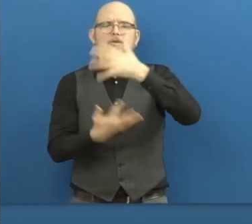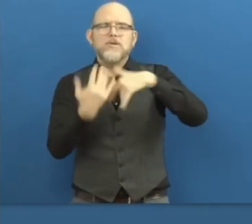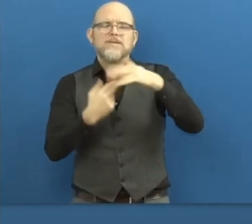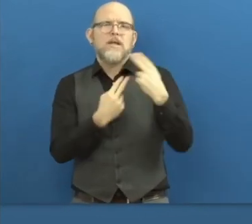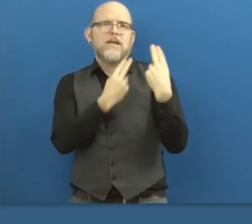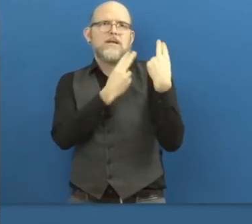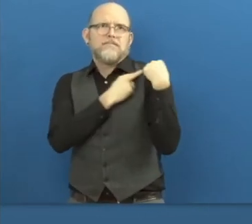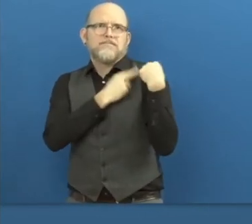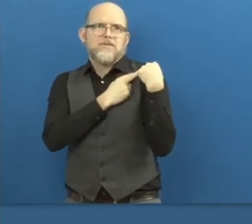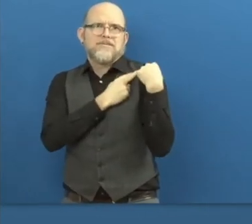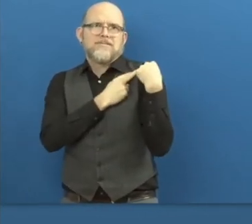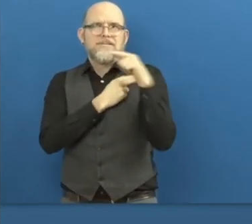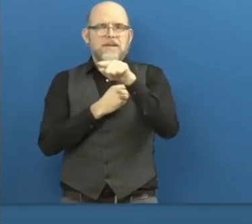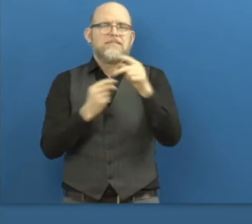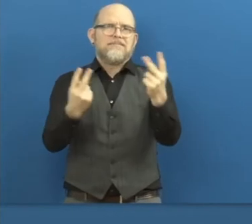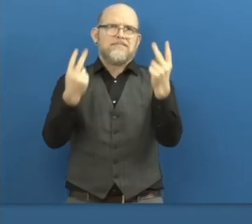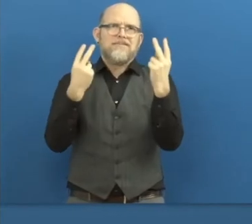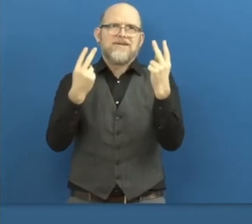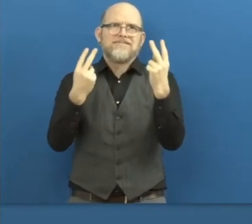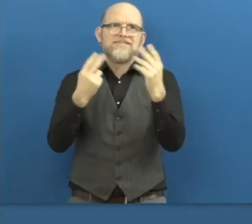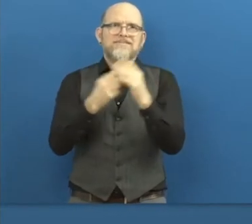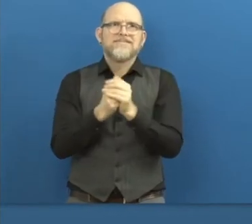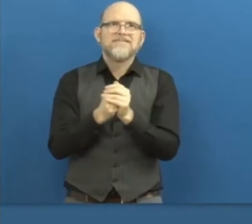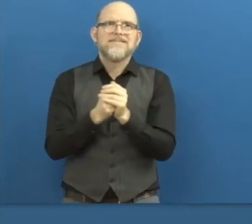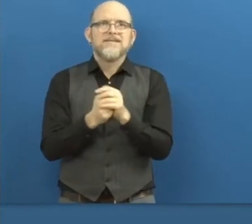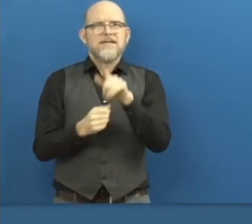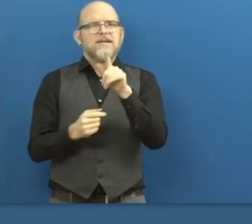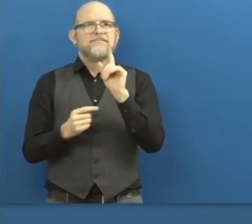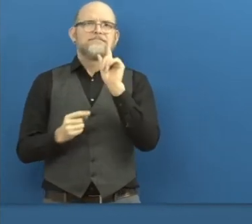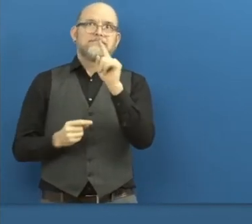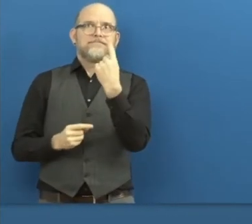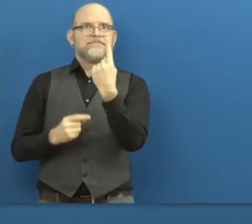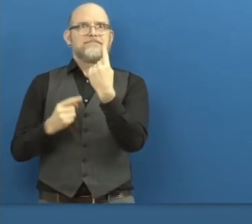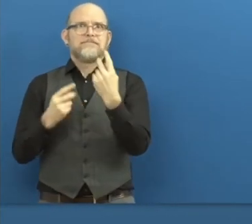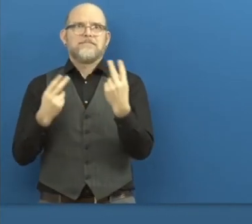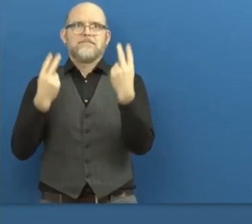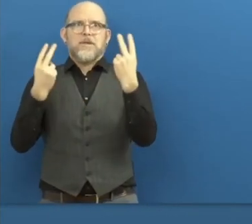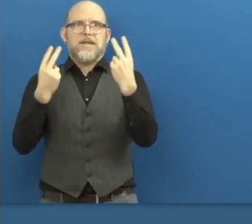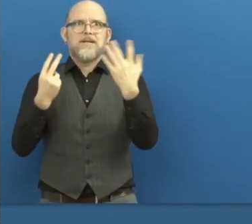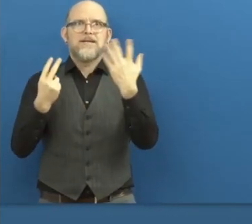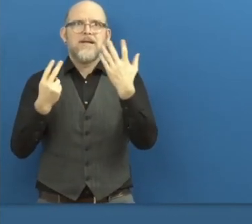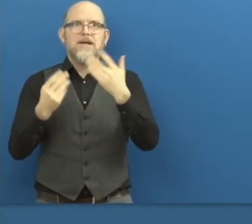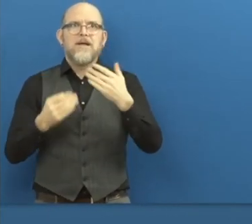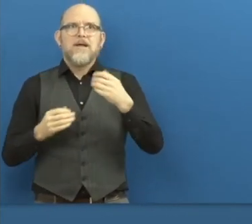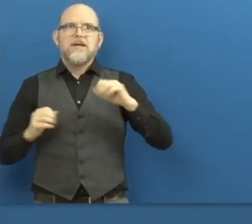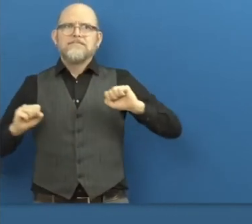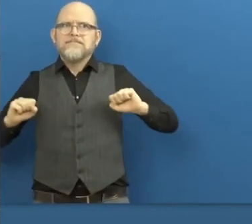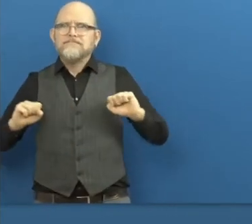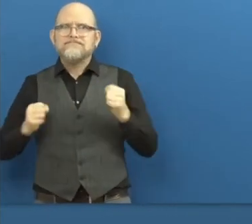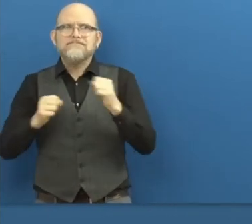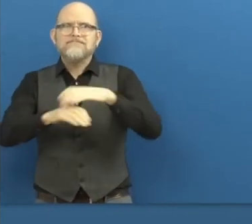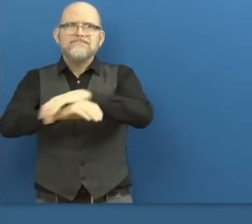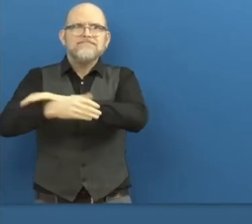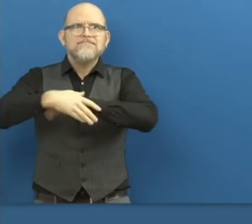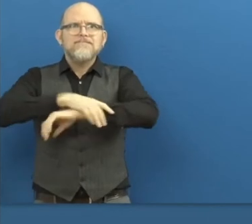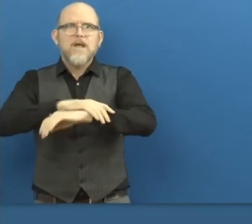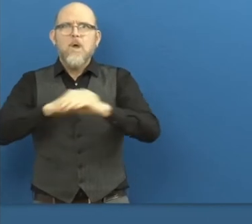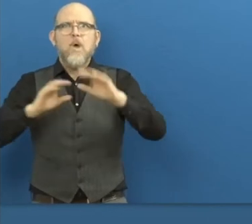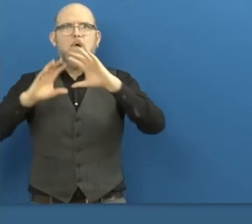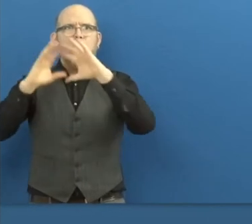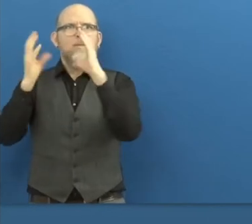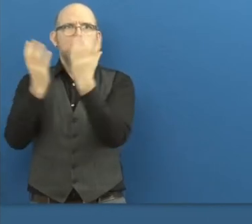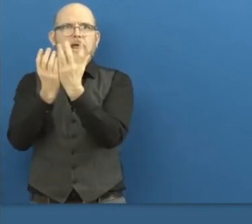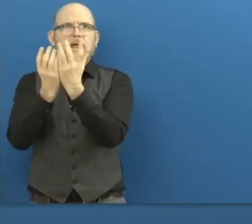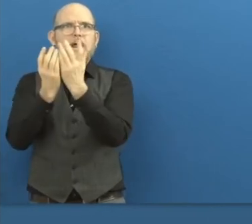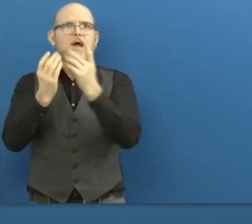That is really important, especially as this burgeoning movement of environmental, social and governance ESG movement is